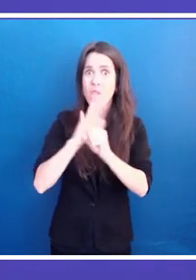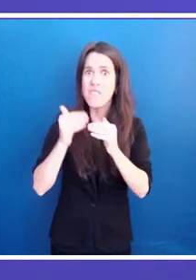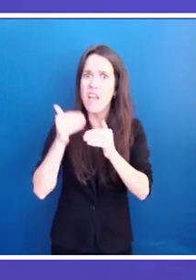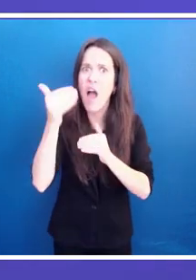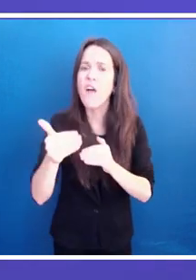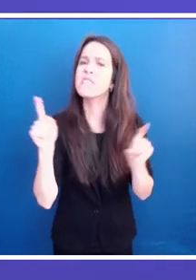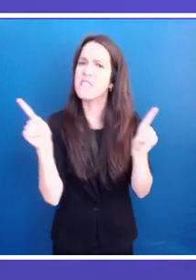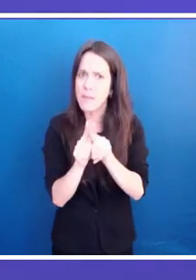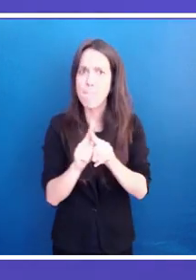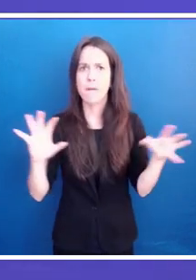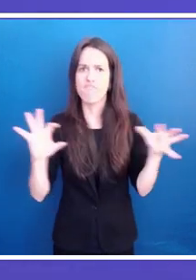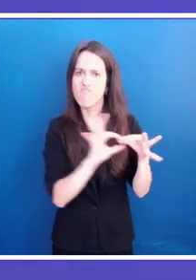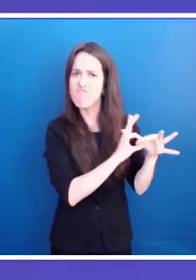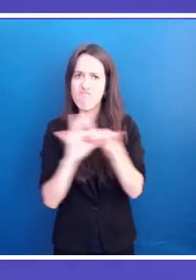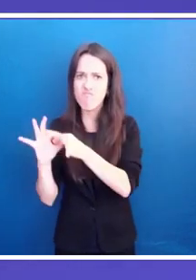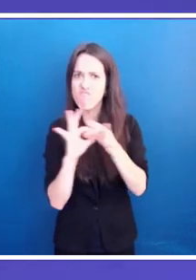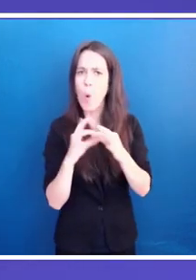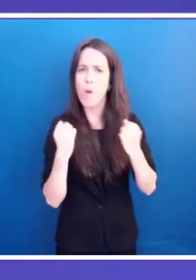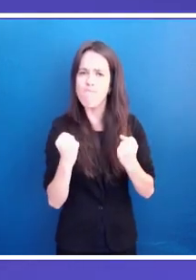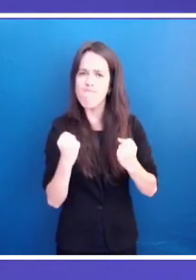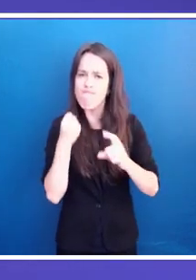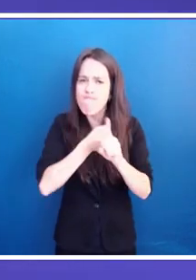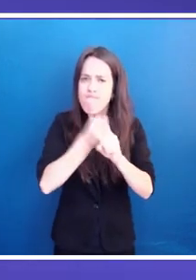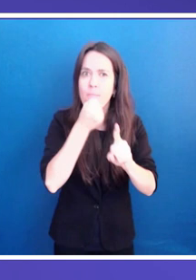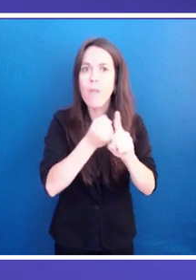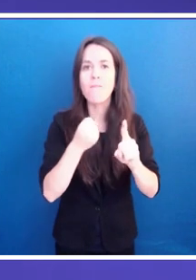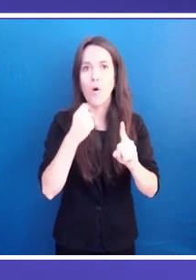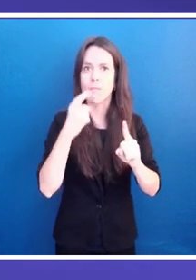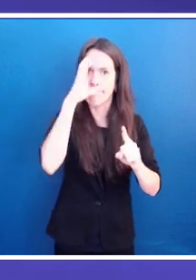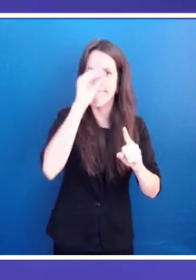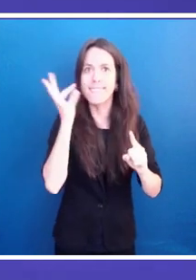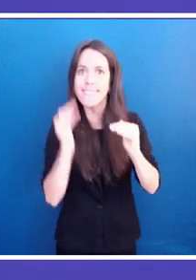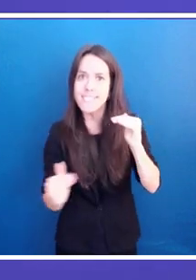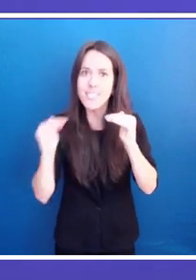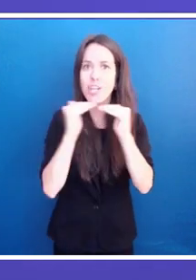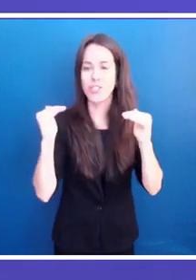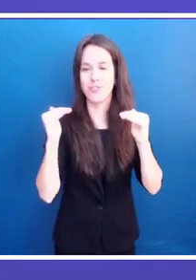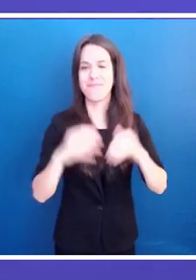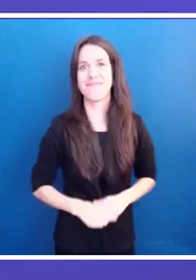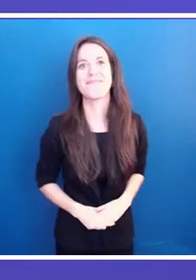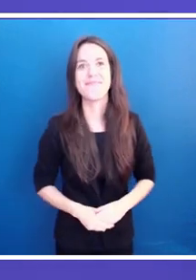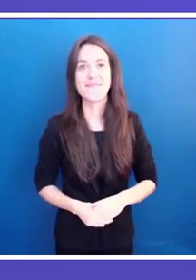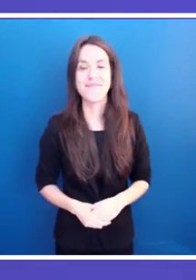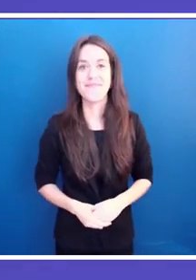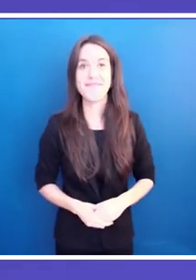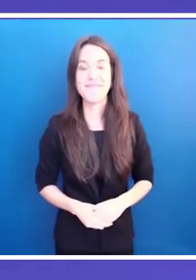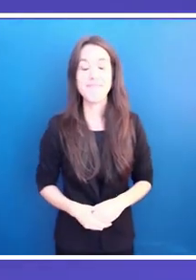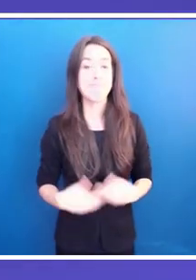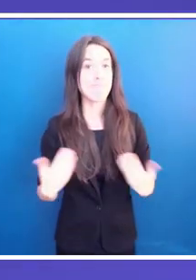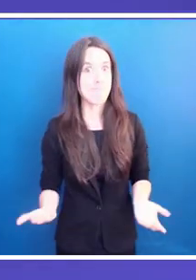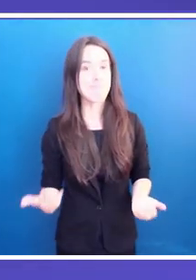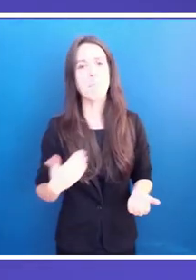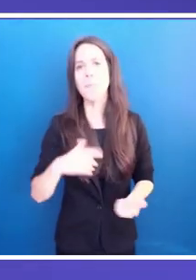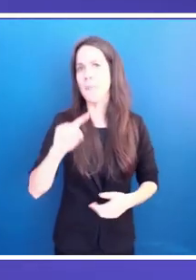place for more gender equality for women and girls. Allow me first to discuss our